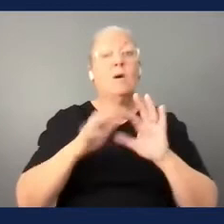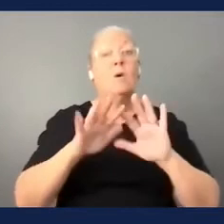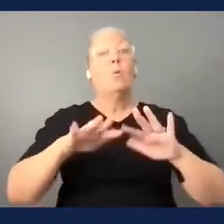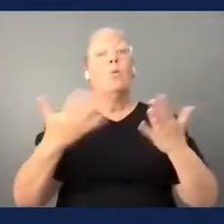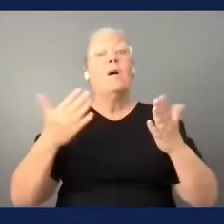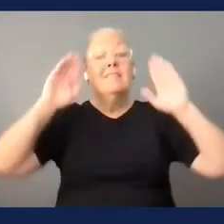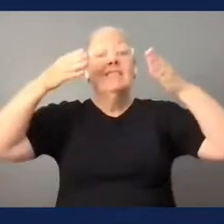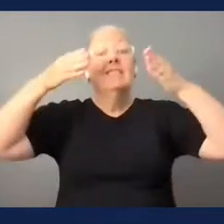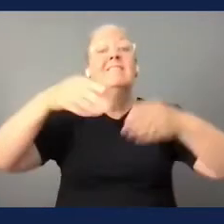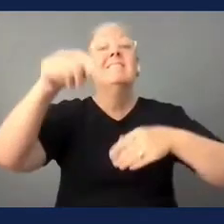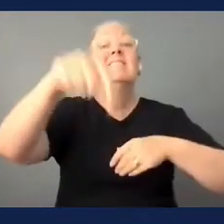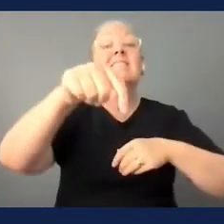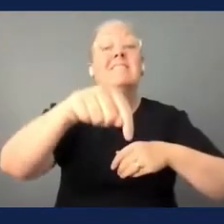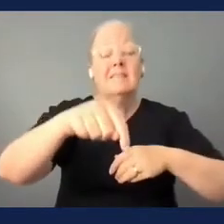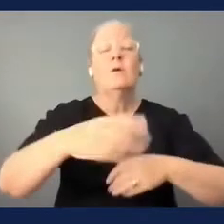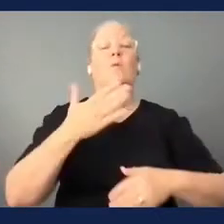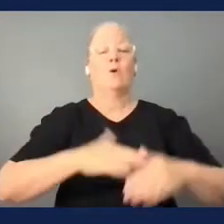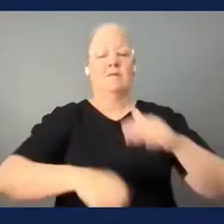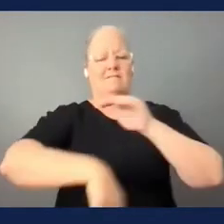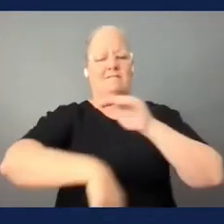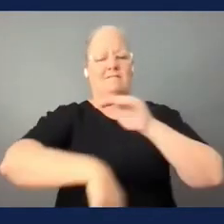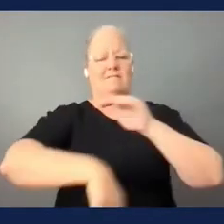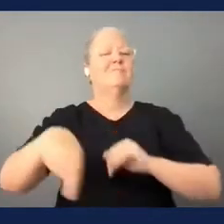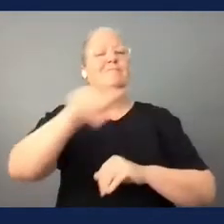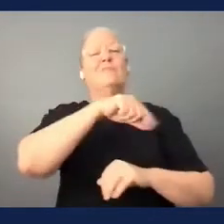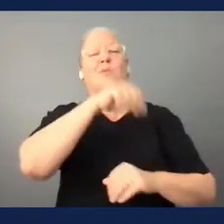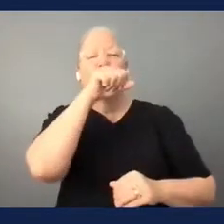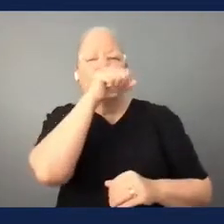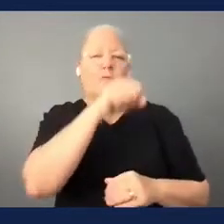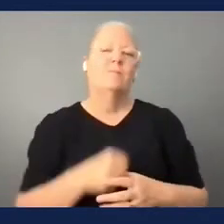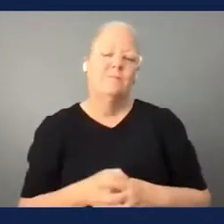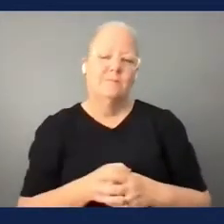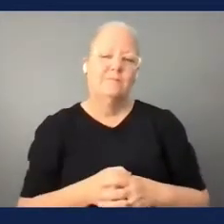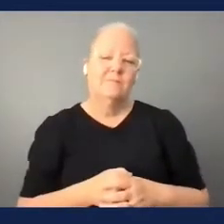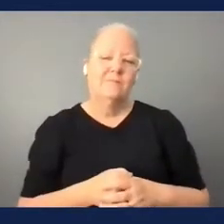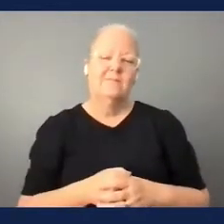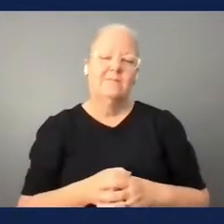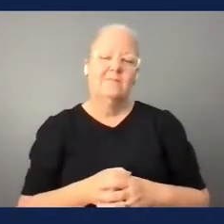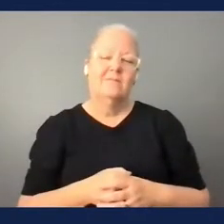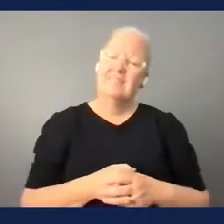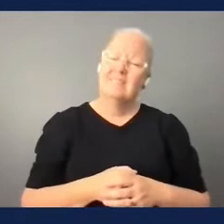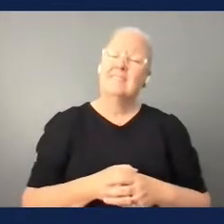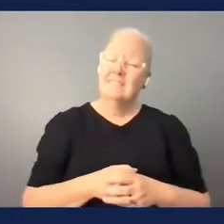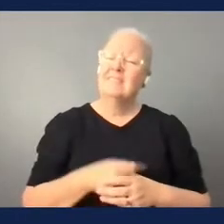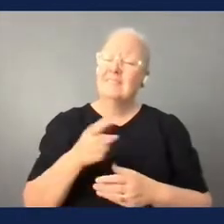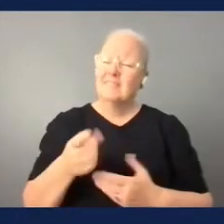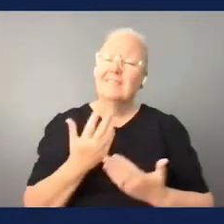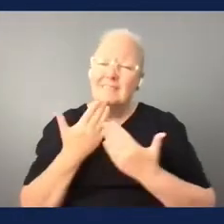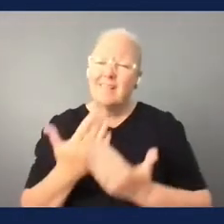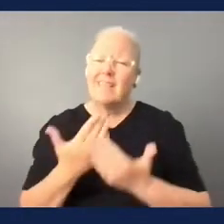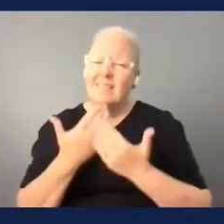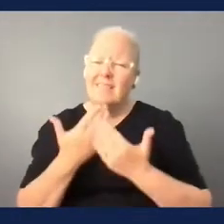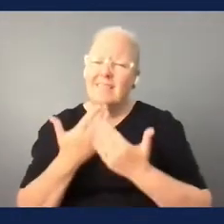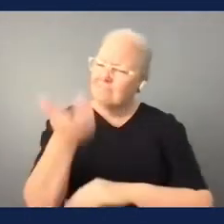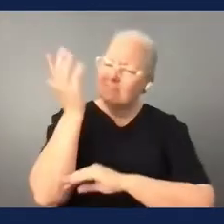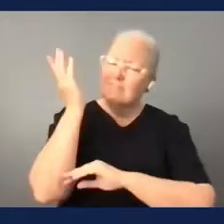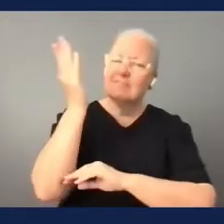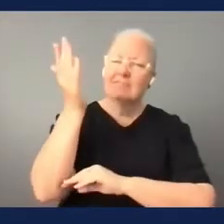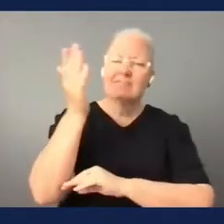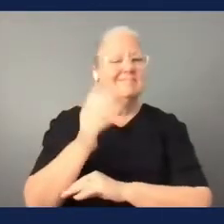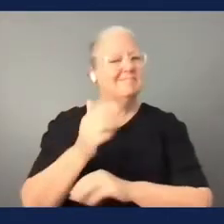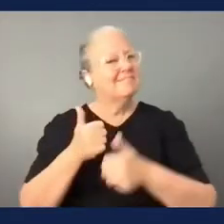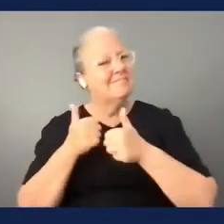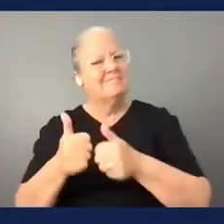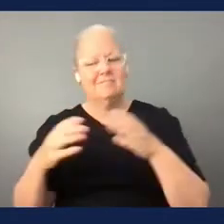thank you freddy what what a great movement as well um if i can ask